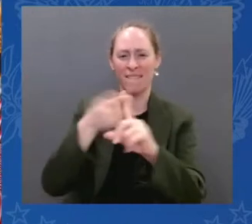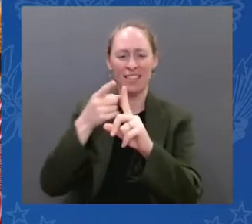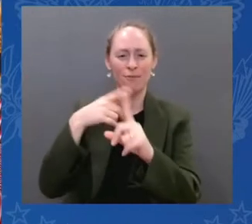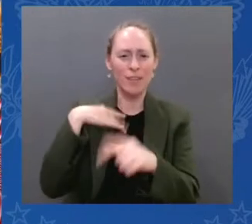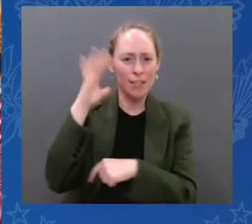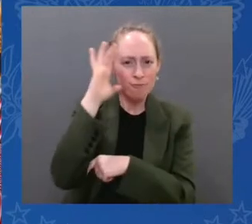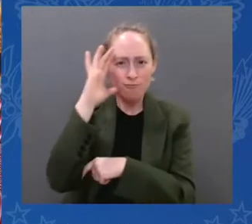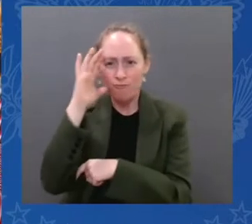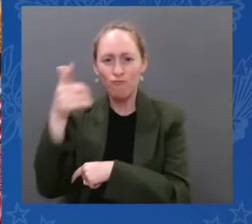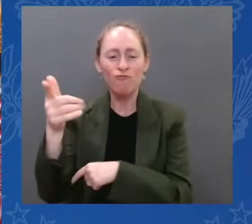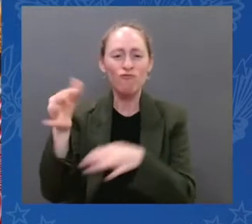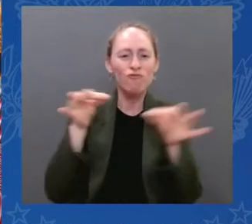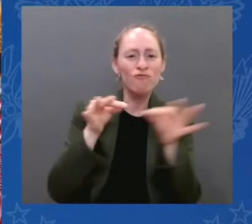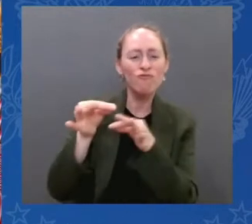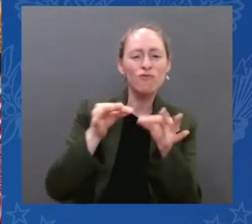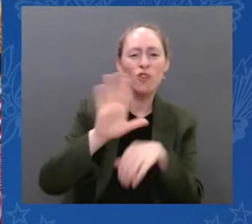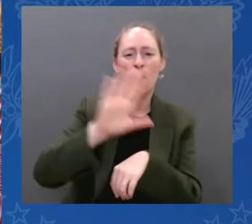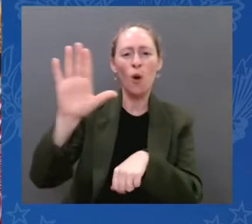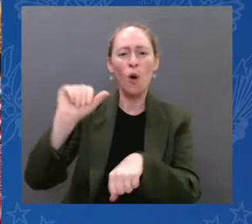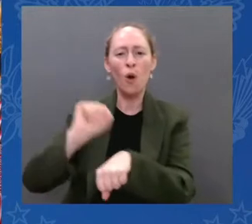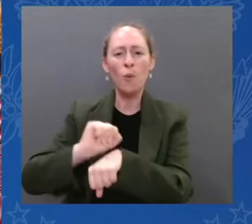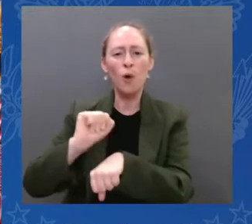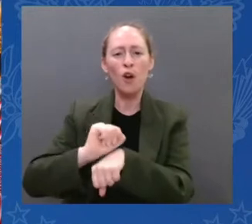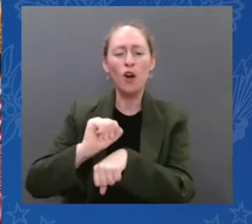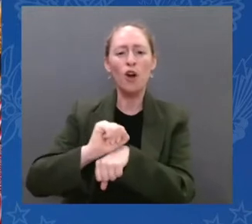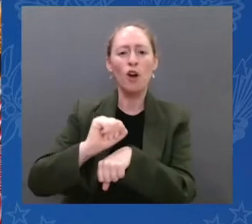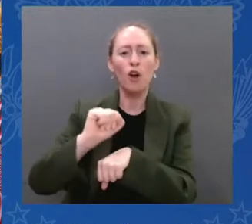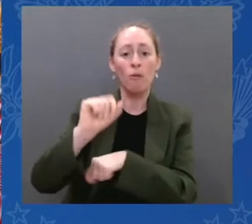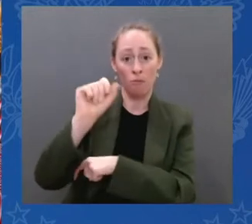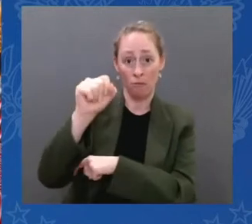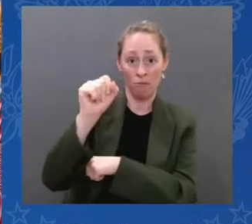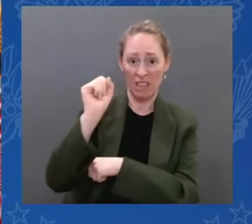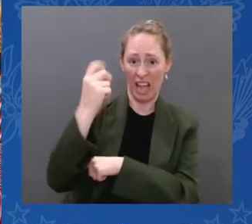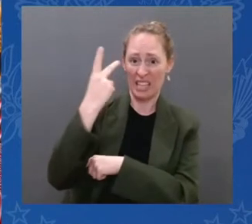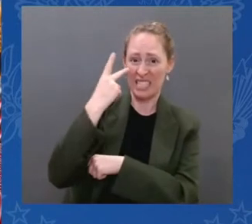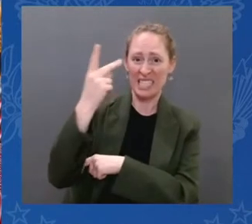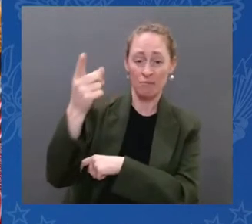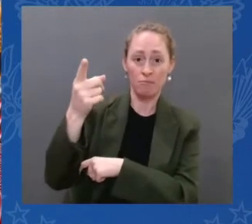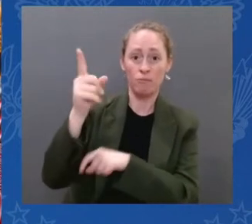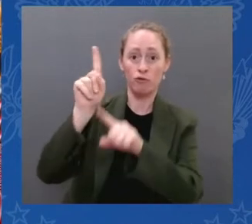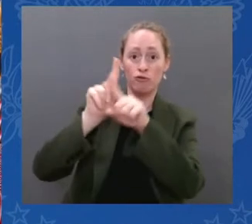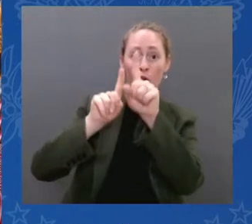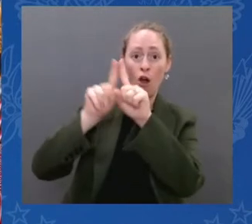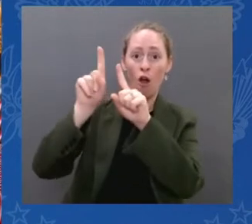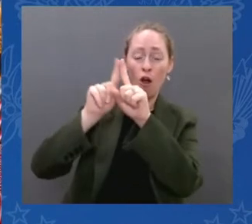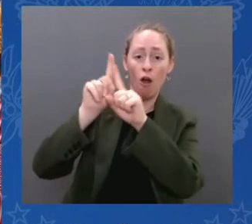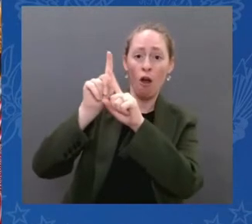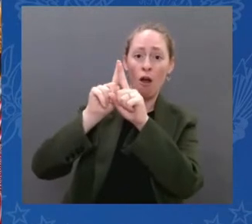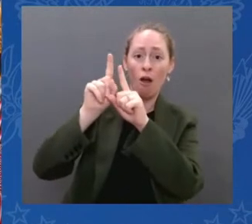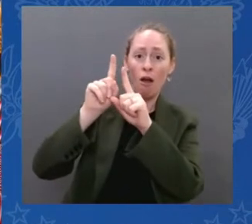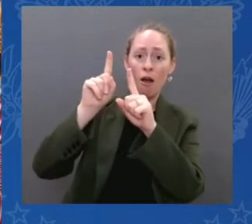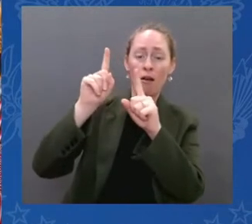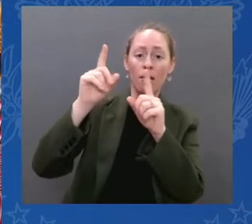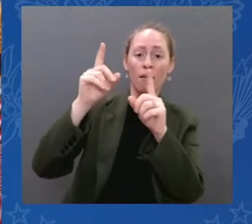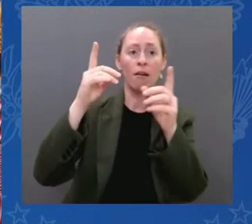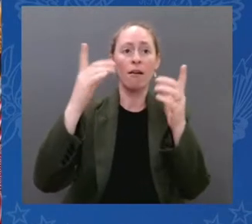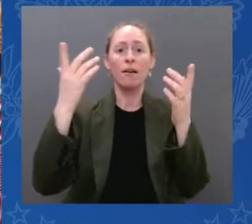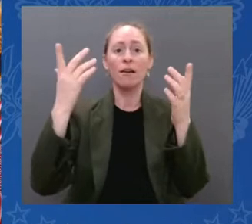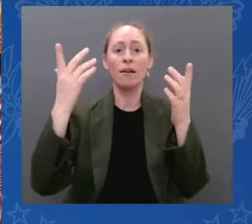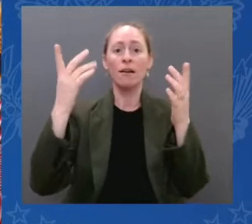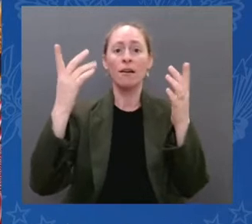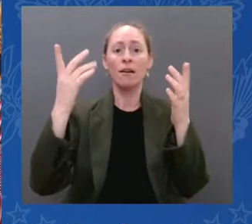from where they die. Light from the oldest galaxies, the oldest documented light in the history of the universe from over